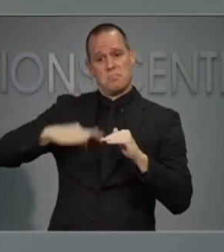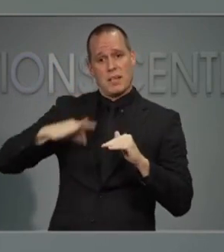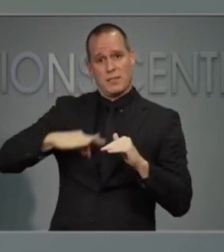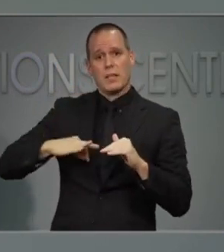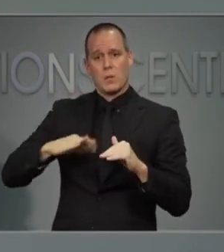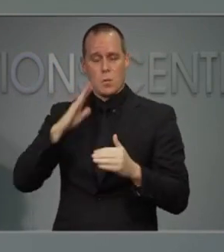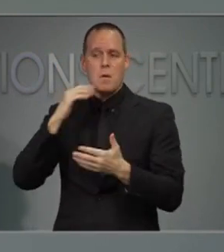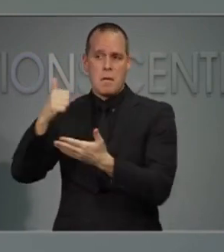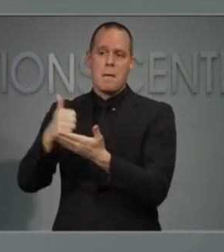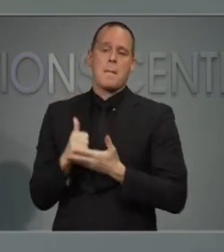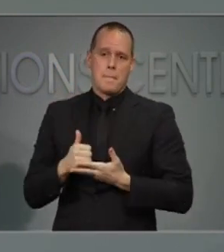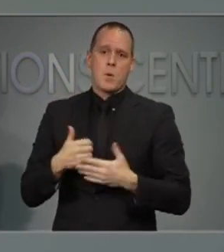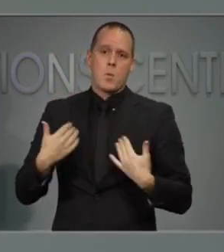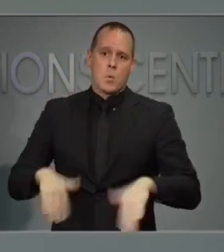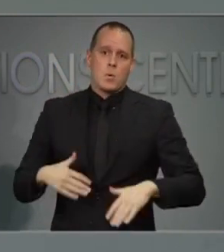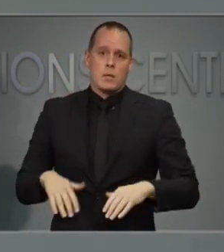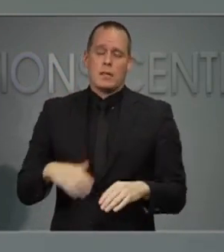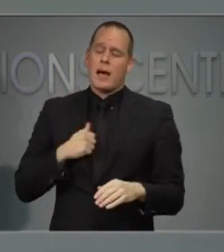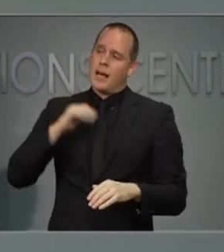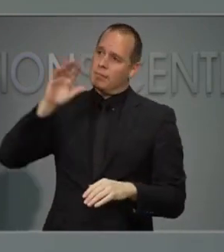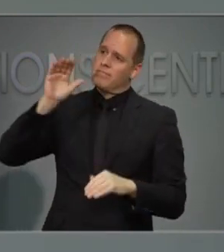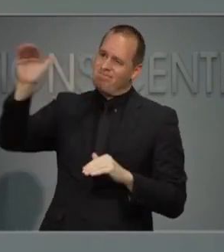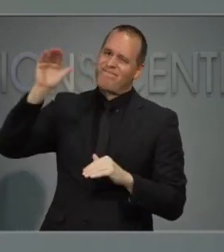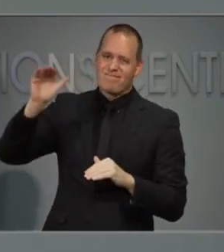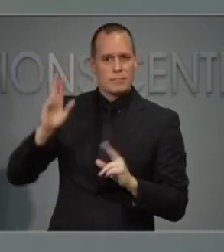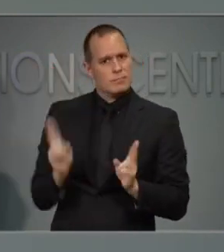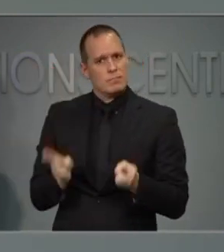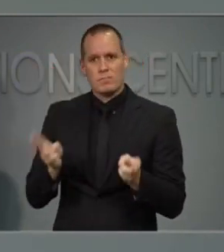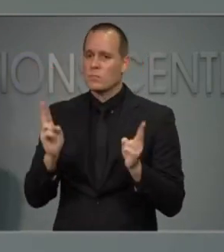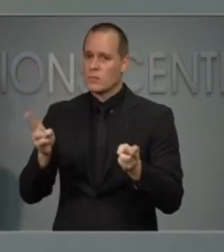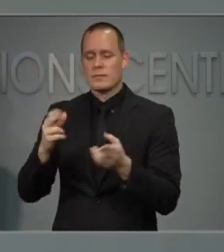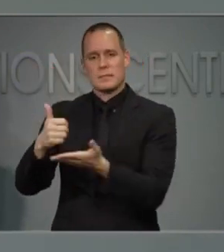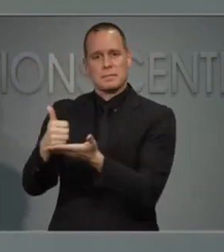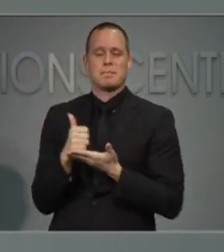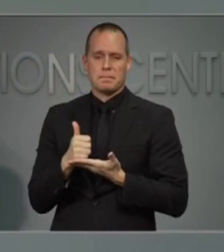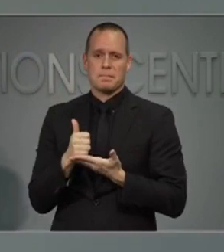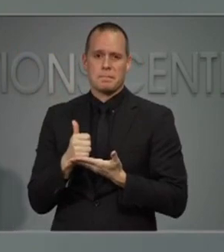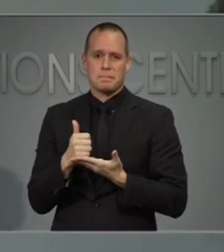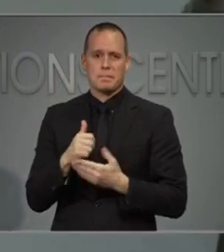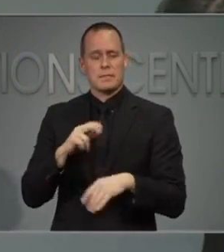and I urge federal action quickly. Thank you, Governor.